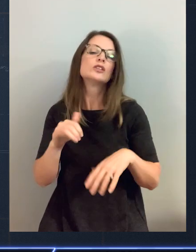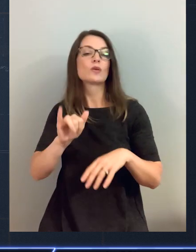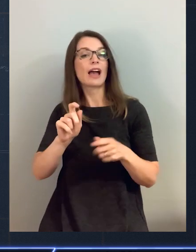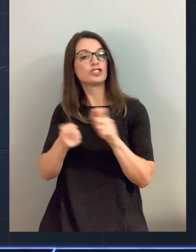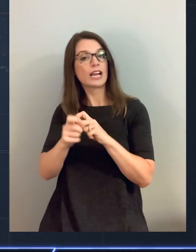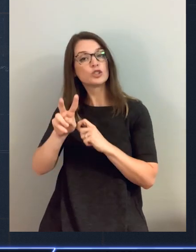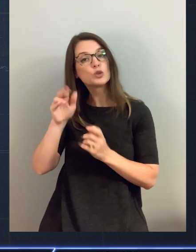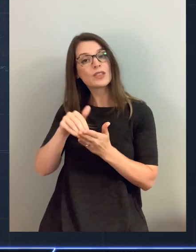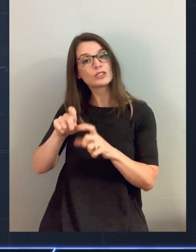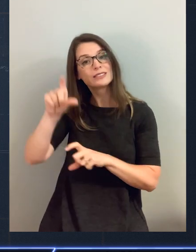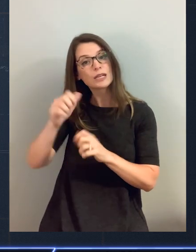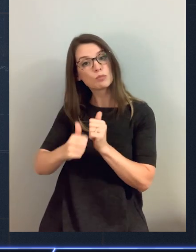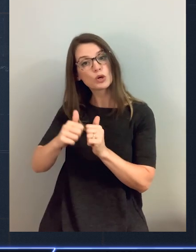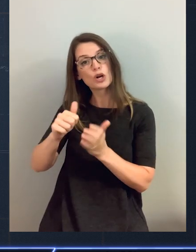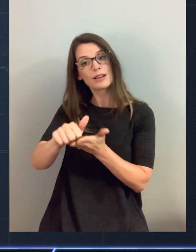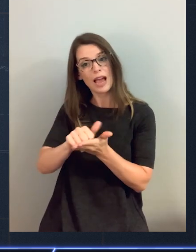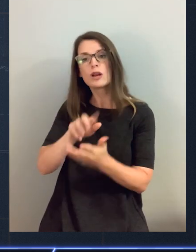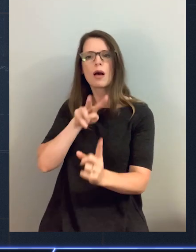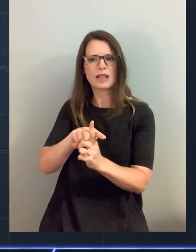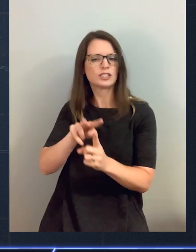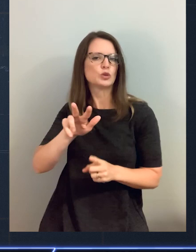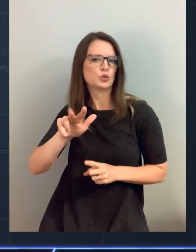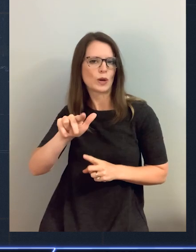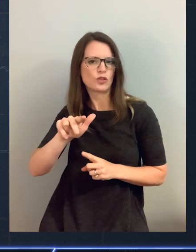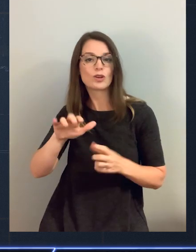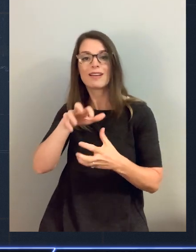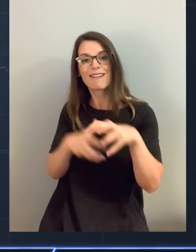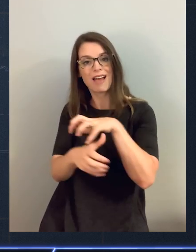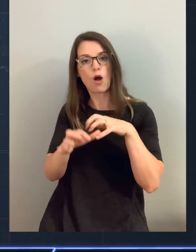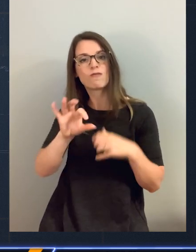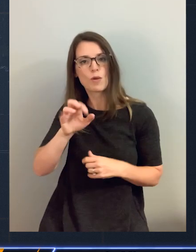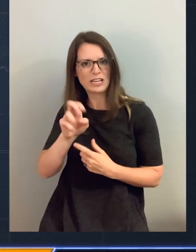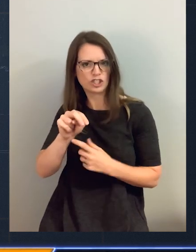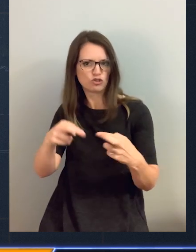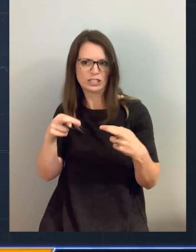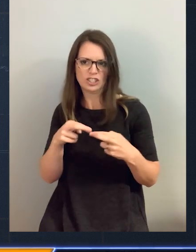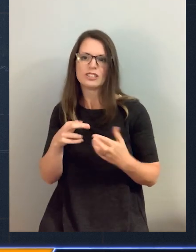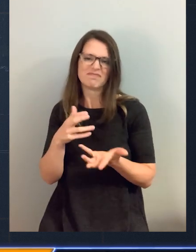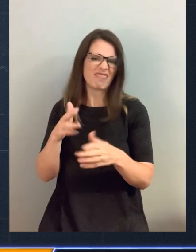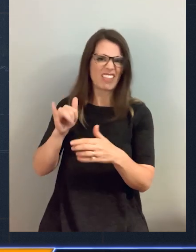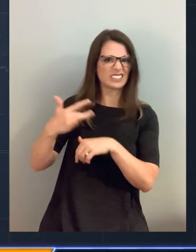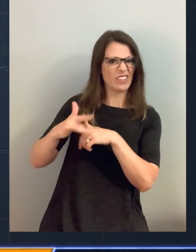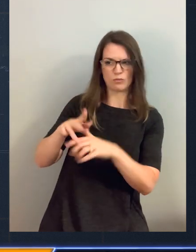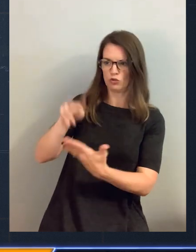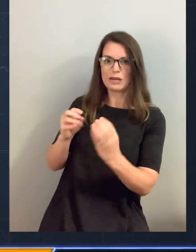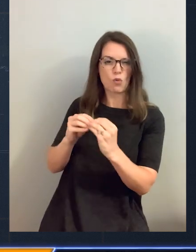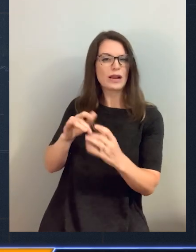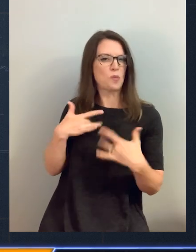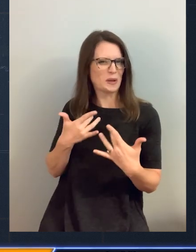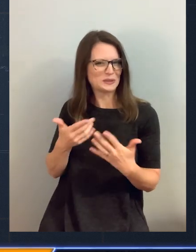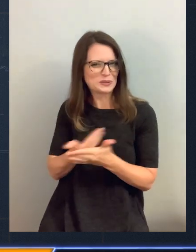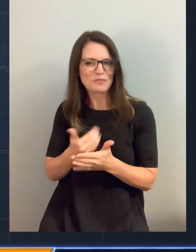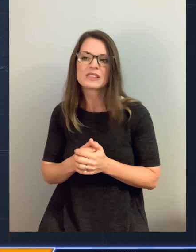stacks per account. It applies to 23 CloudFormation regions as listed in the What's New. Finally, something really new, and I think